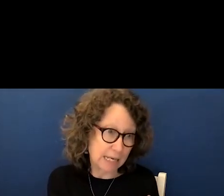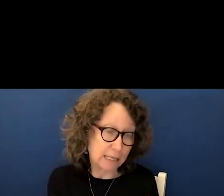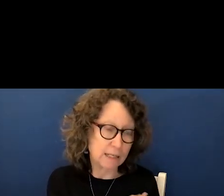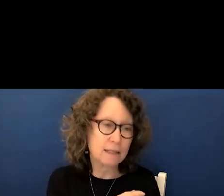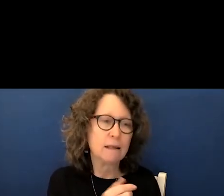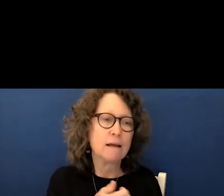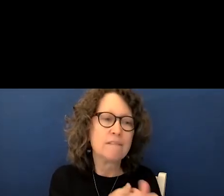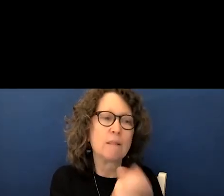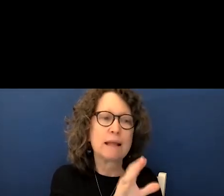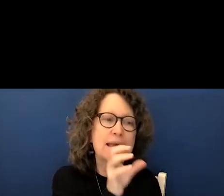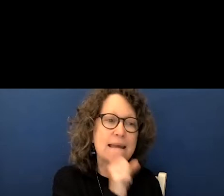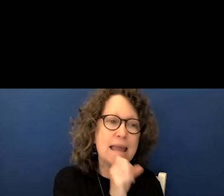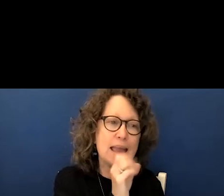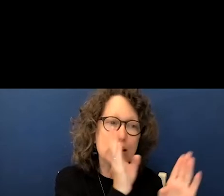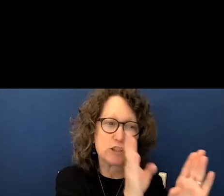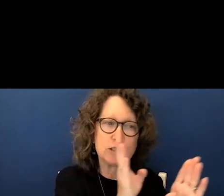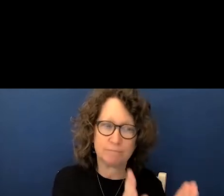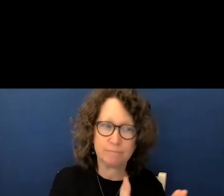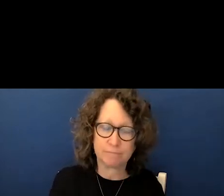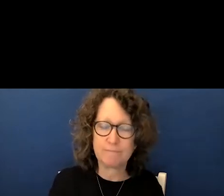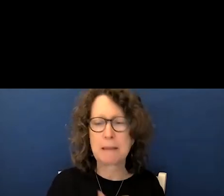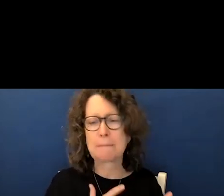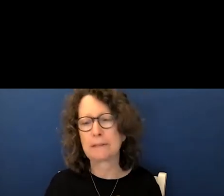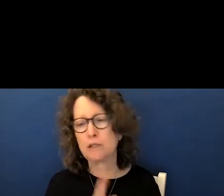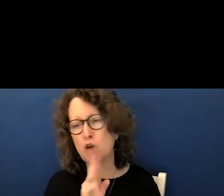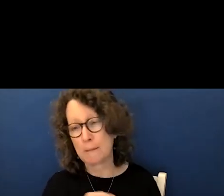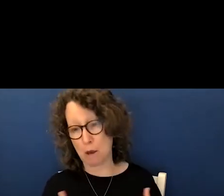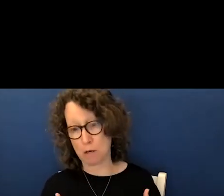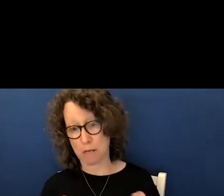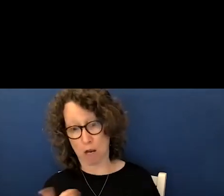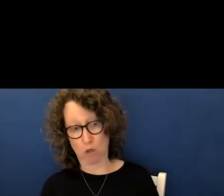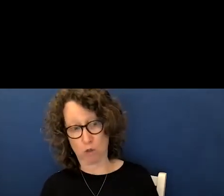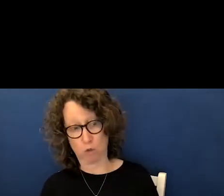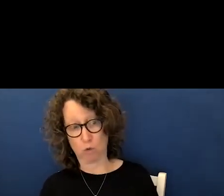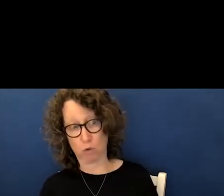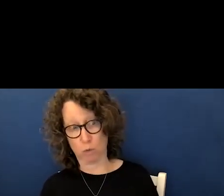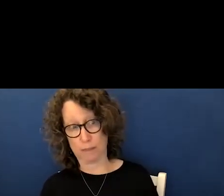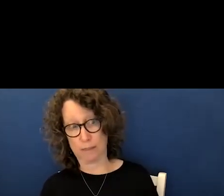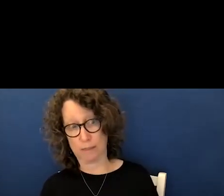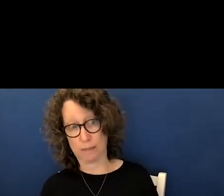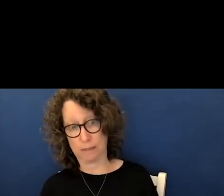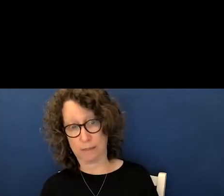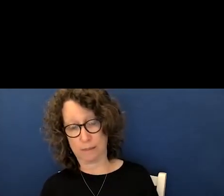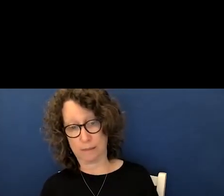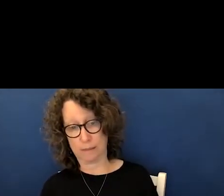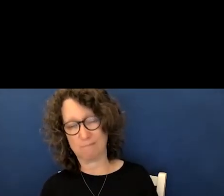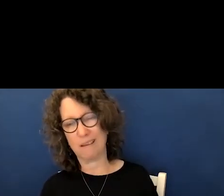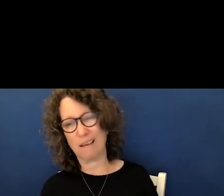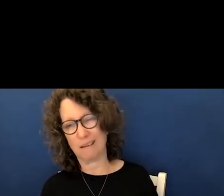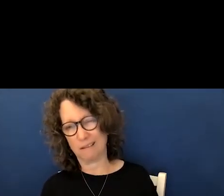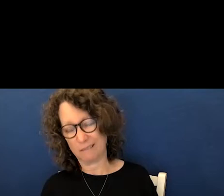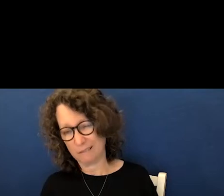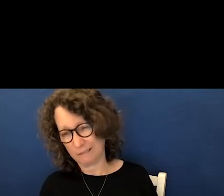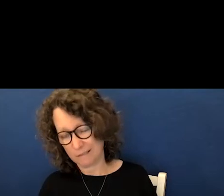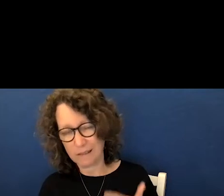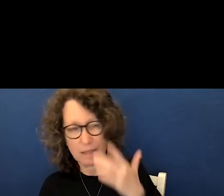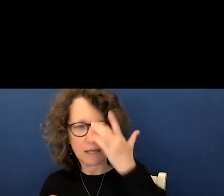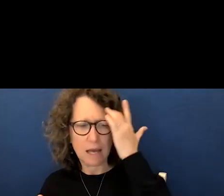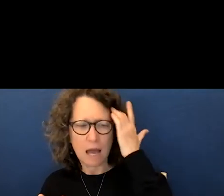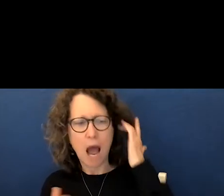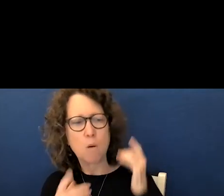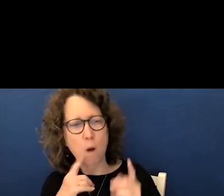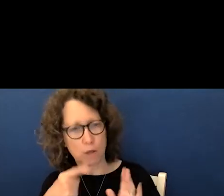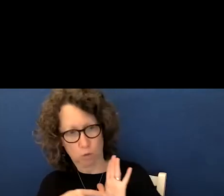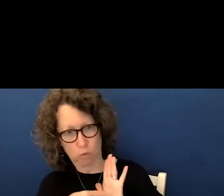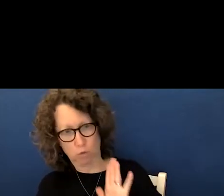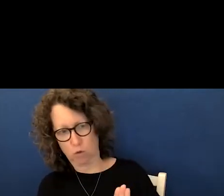age um normally we talk about the younger students um younger folks in the county but we'll i want to point